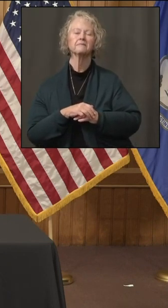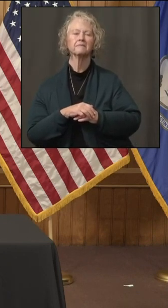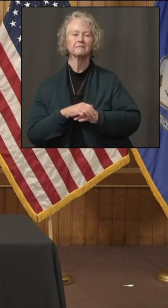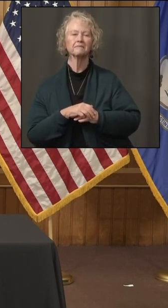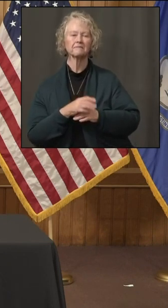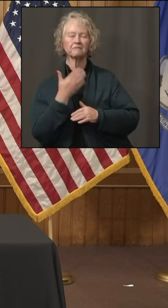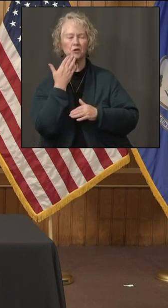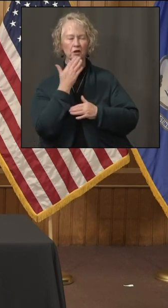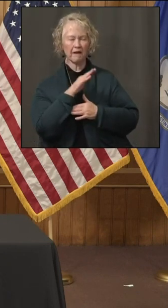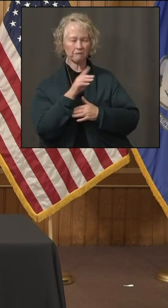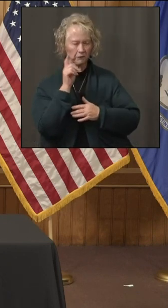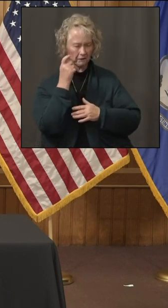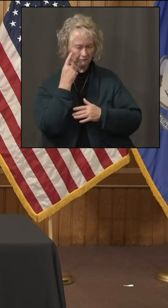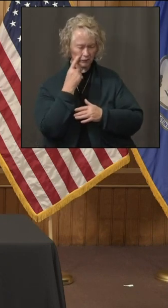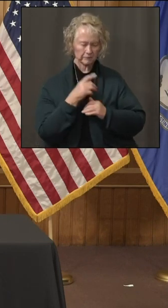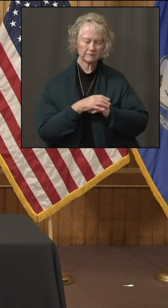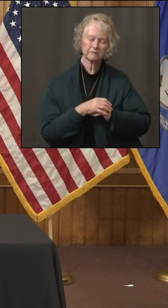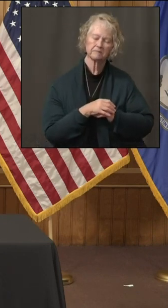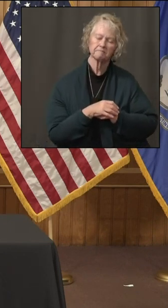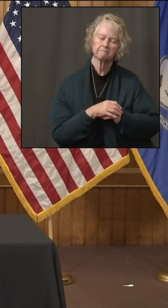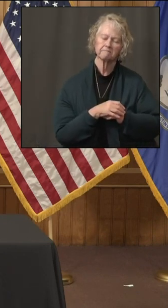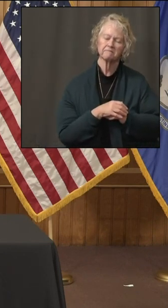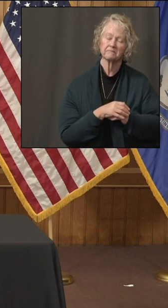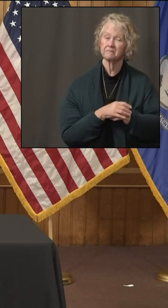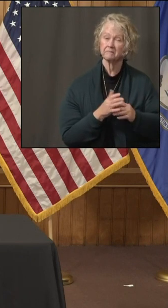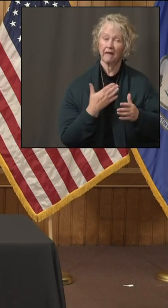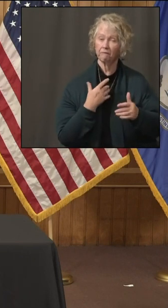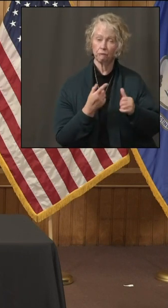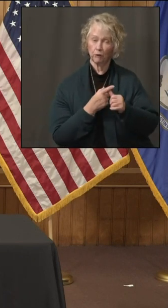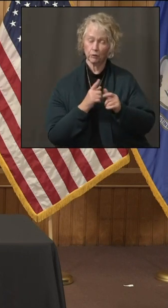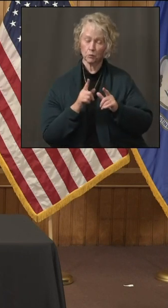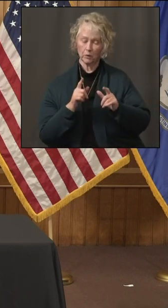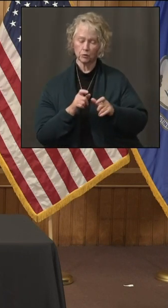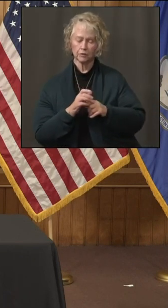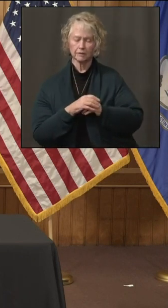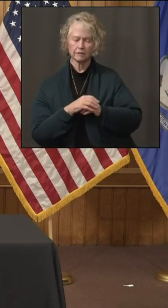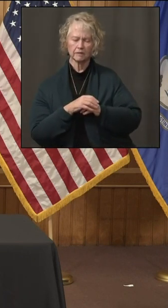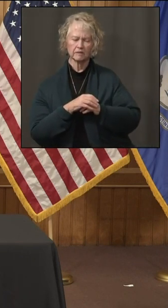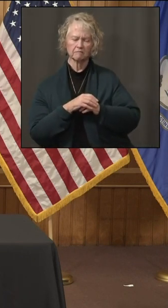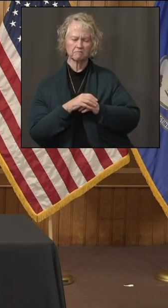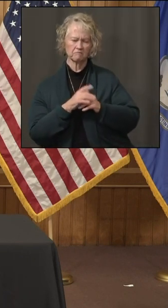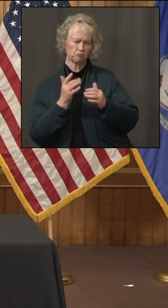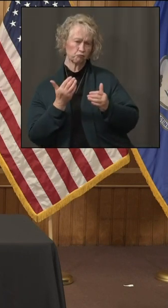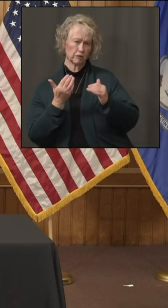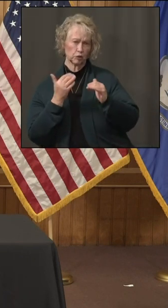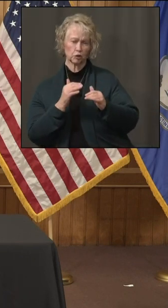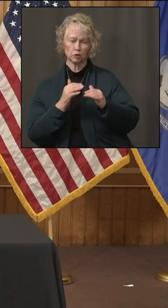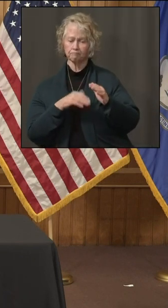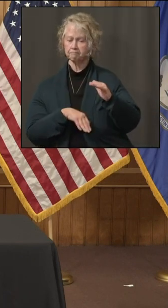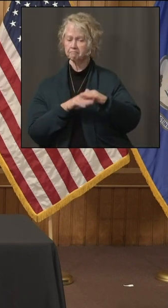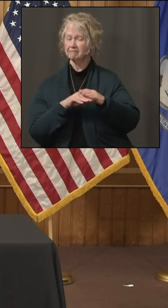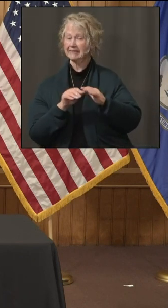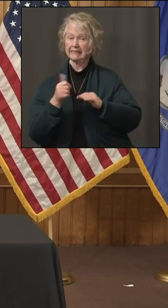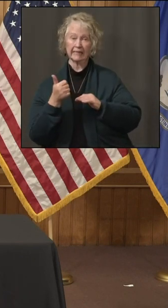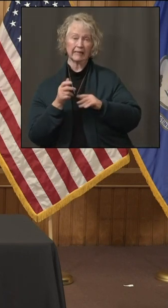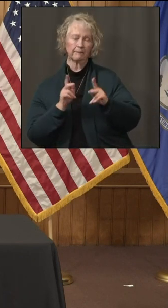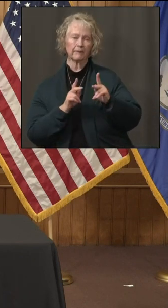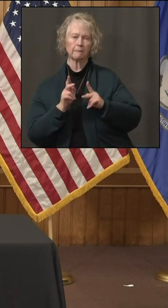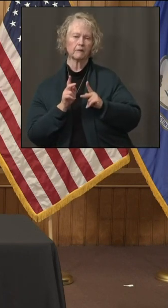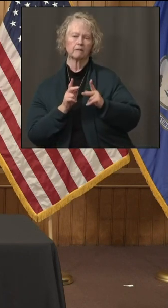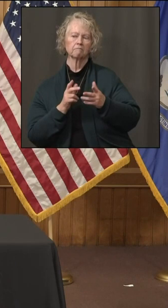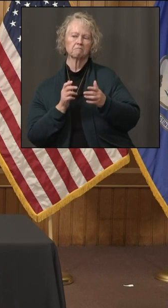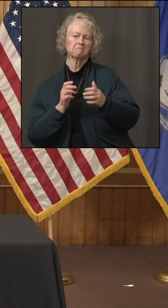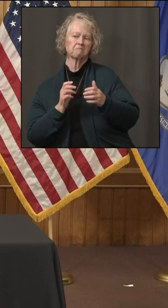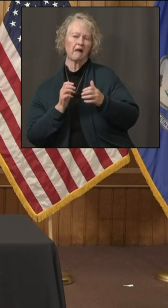Hey, good afternoon, Governor. So first question is, with the restriction on 10 people, how do you expect